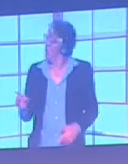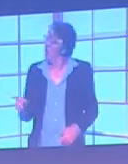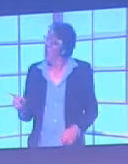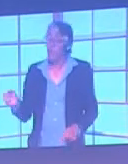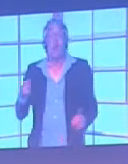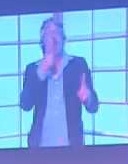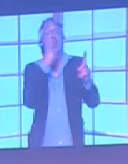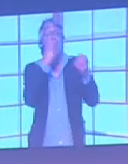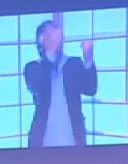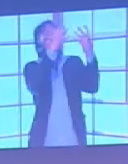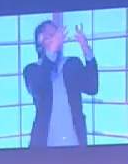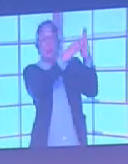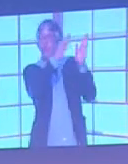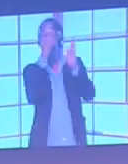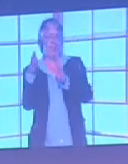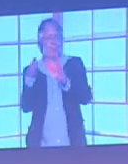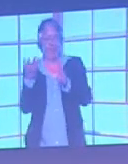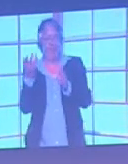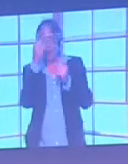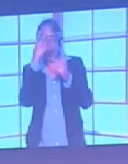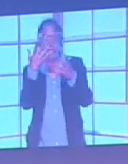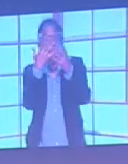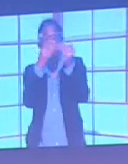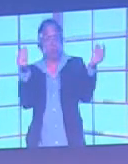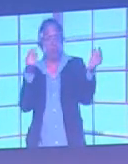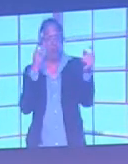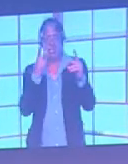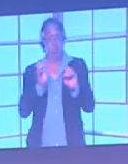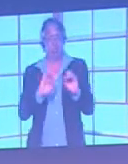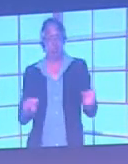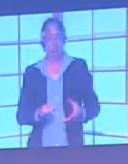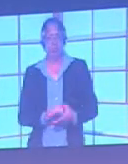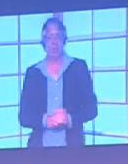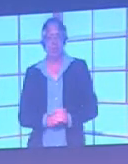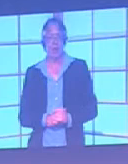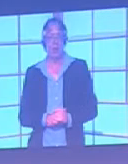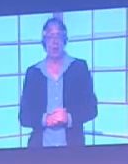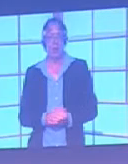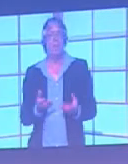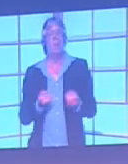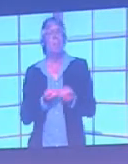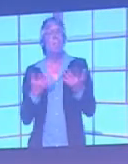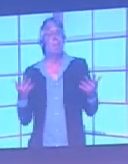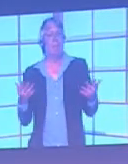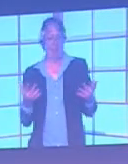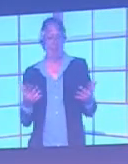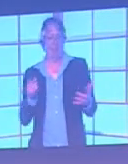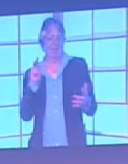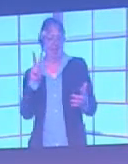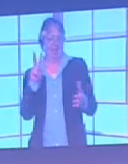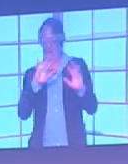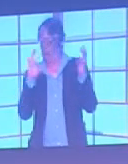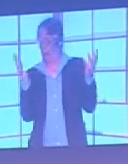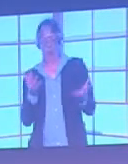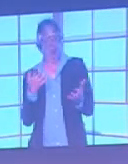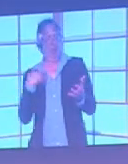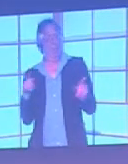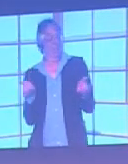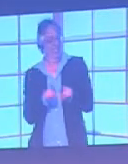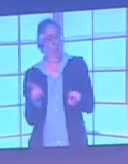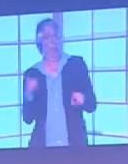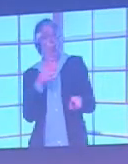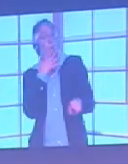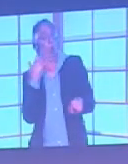And many club TV stations might be using similar ways of conveying information.